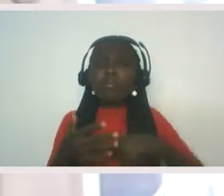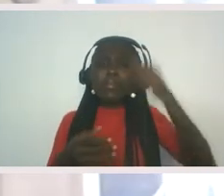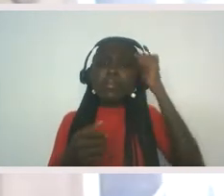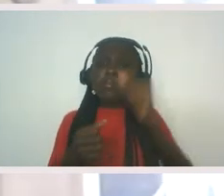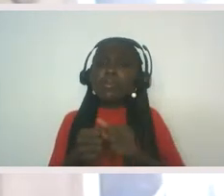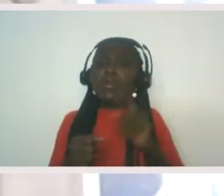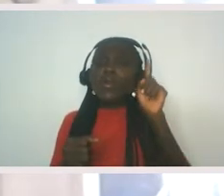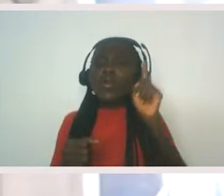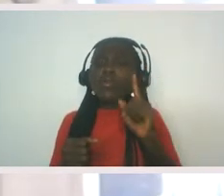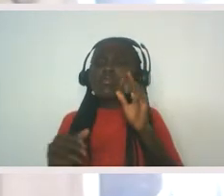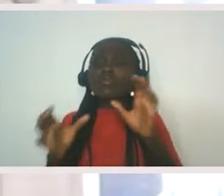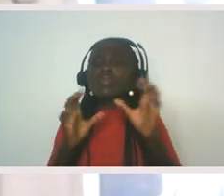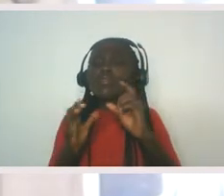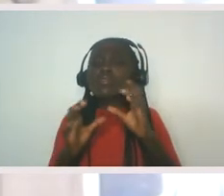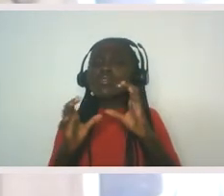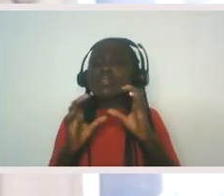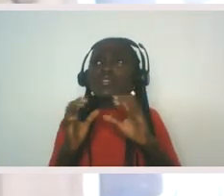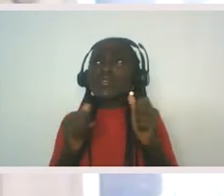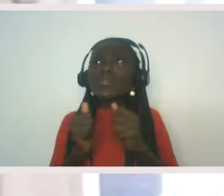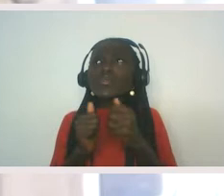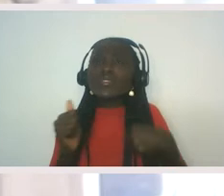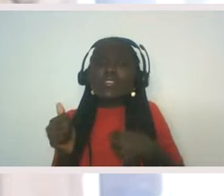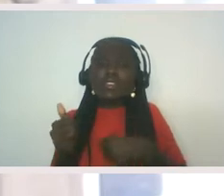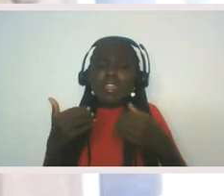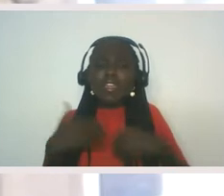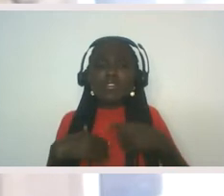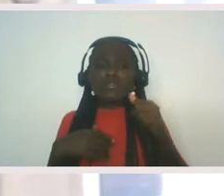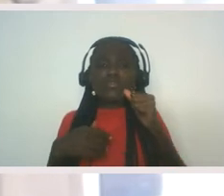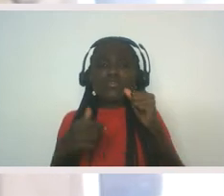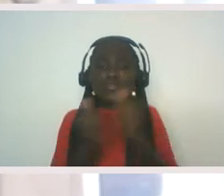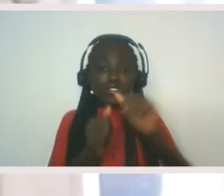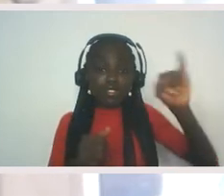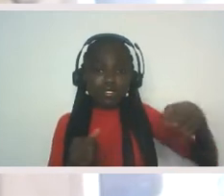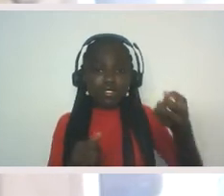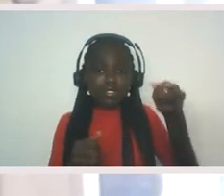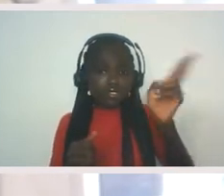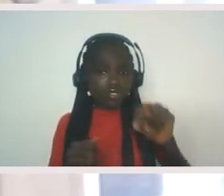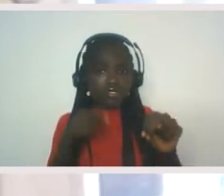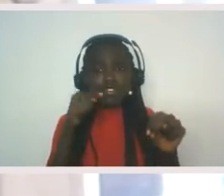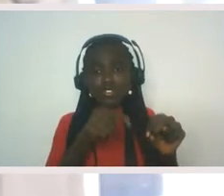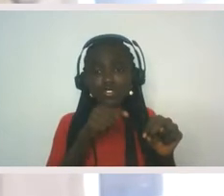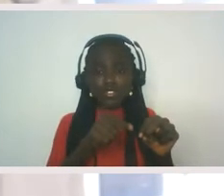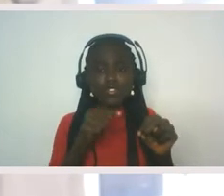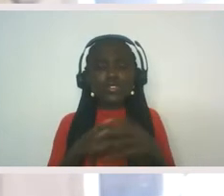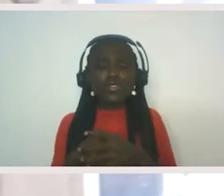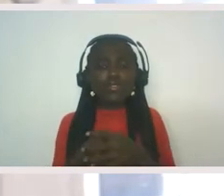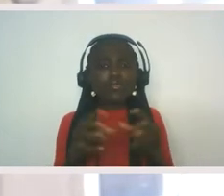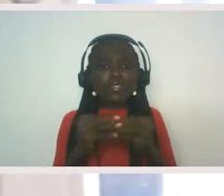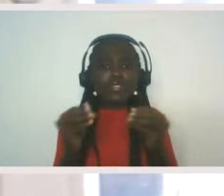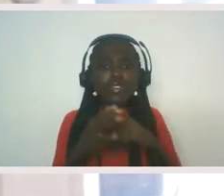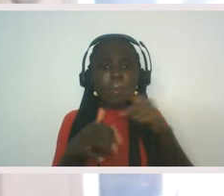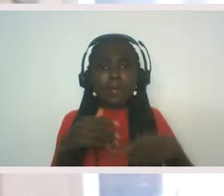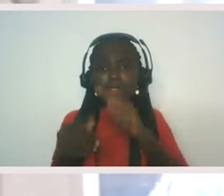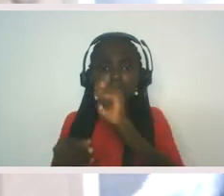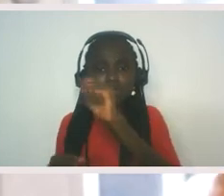Donnell, talking about why that representation in film and television and story becomes so important